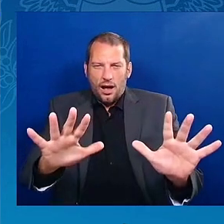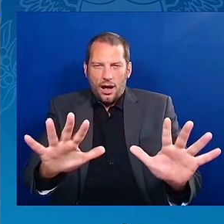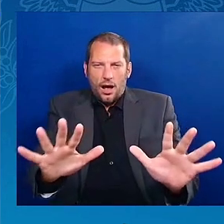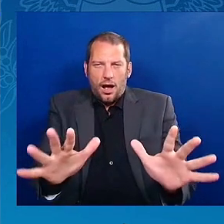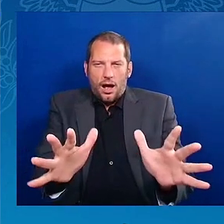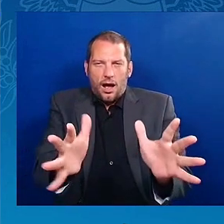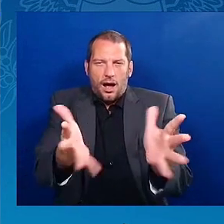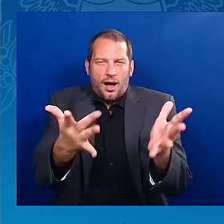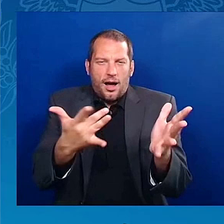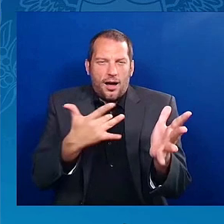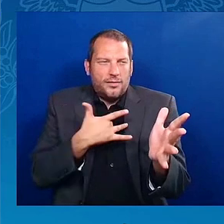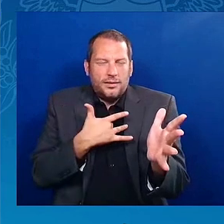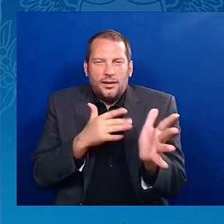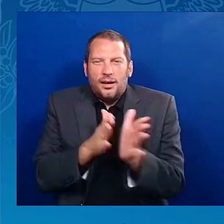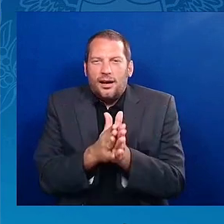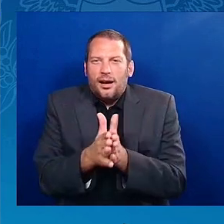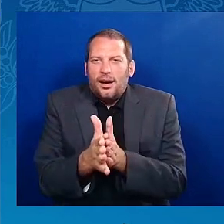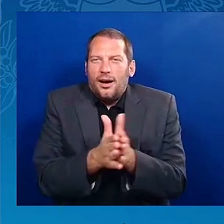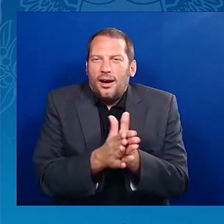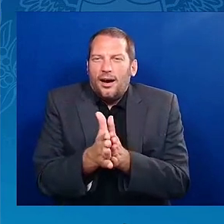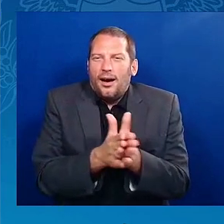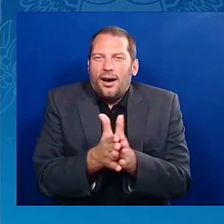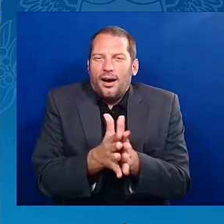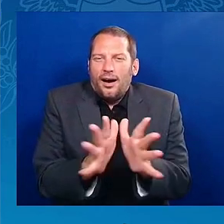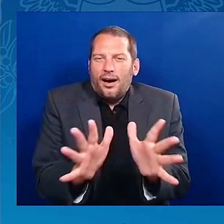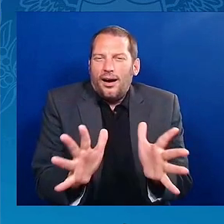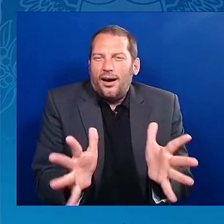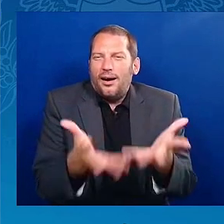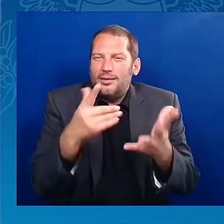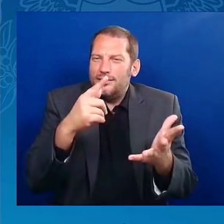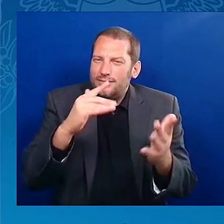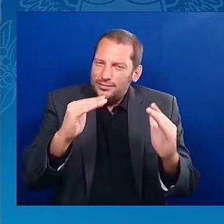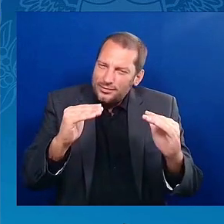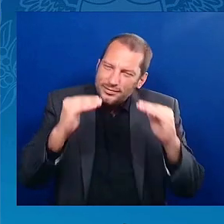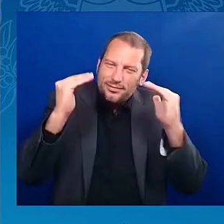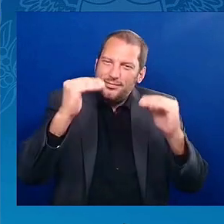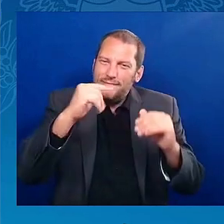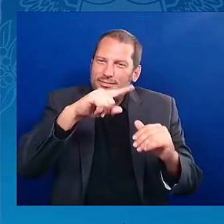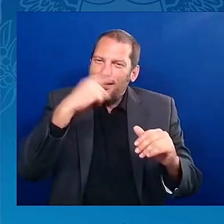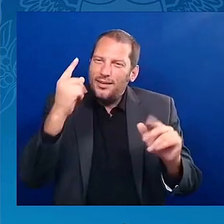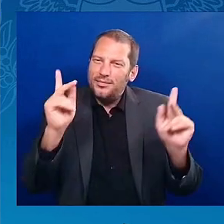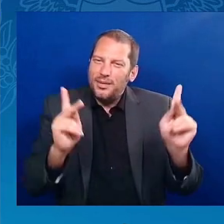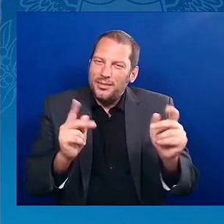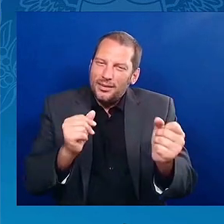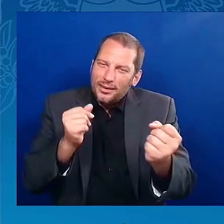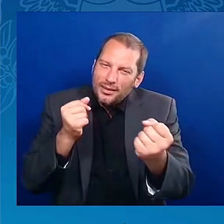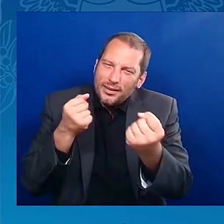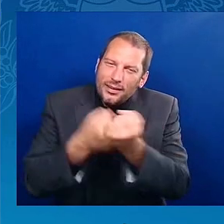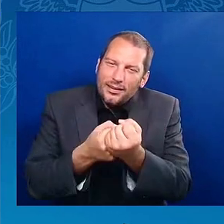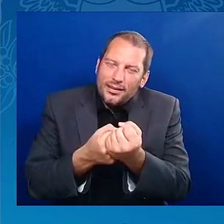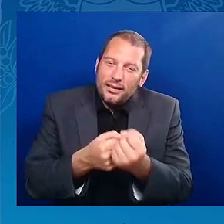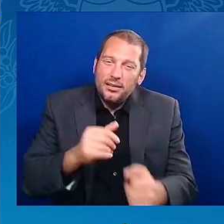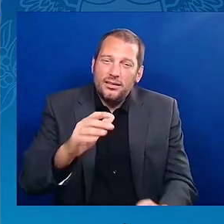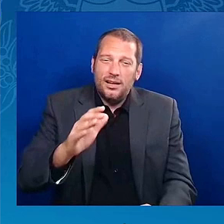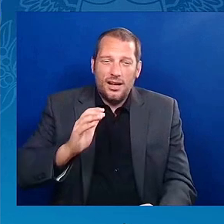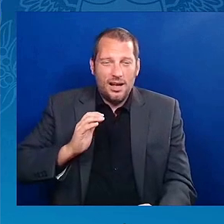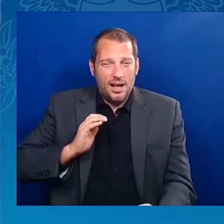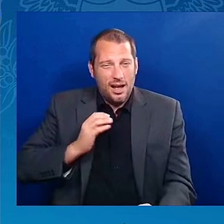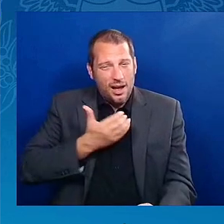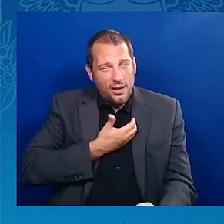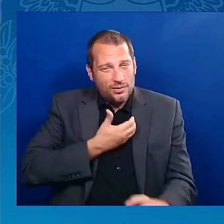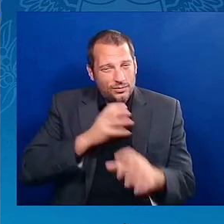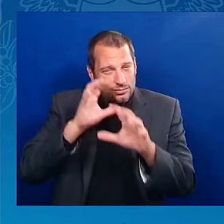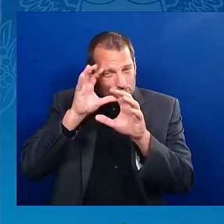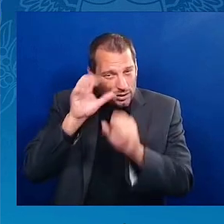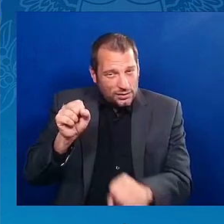things that can affect our community. They just can't label it black. So please quit tripping. When we get